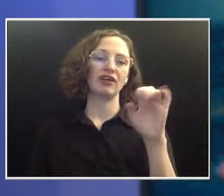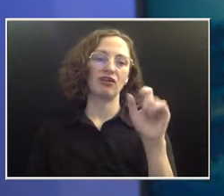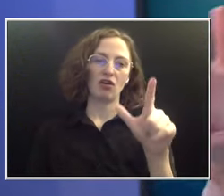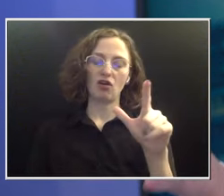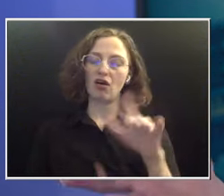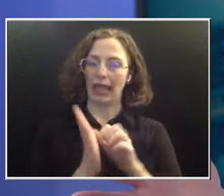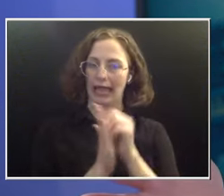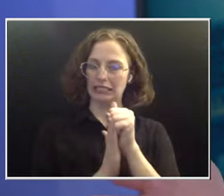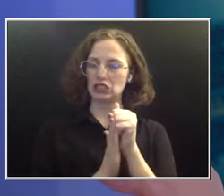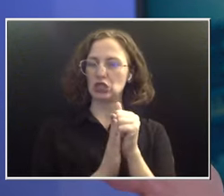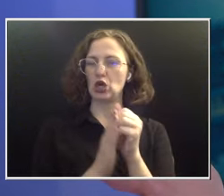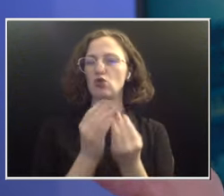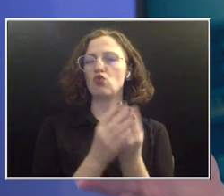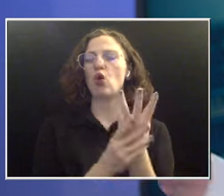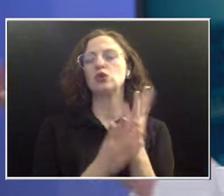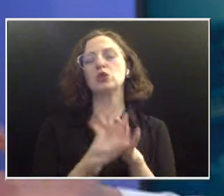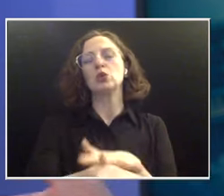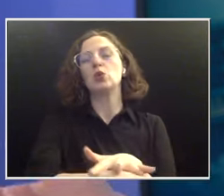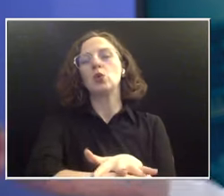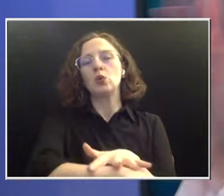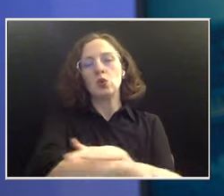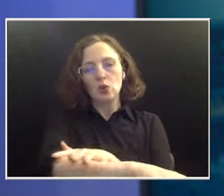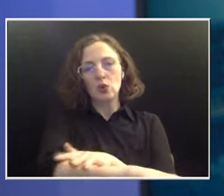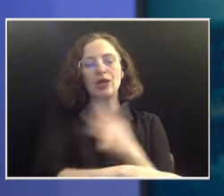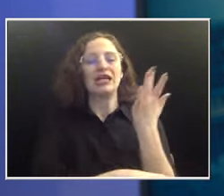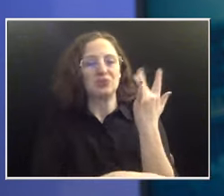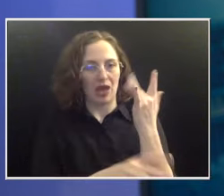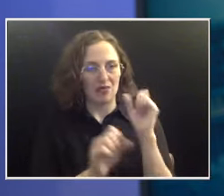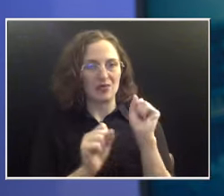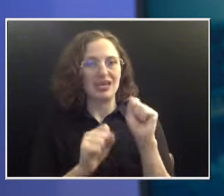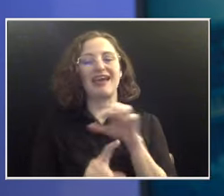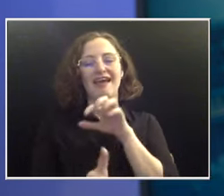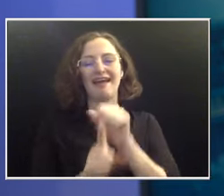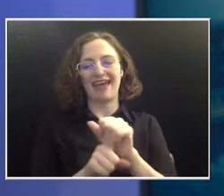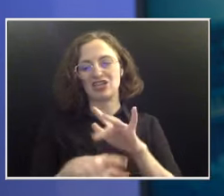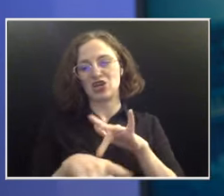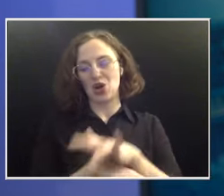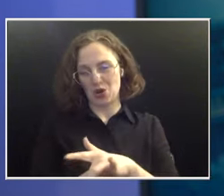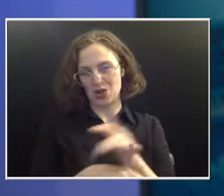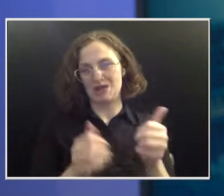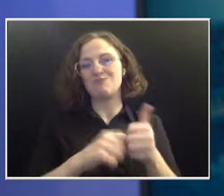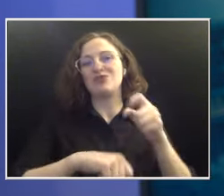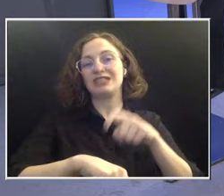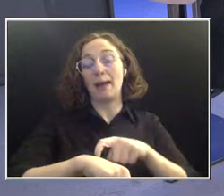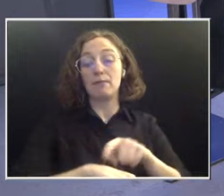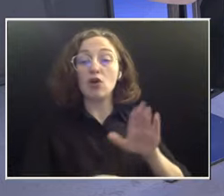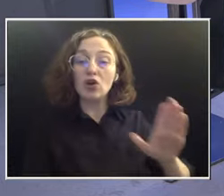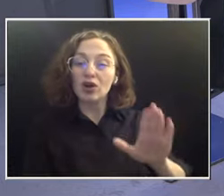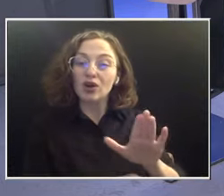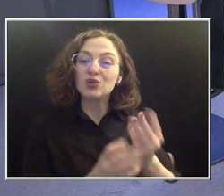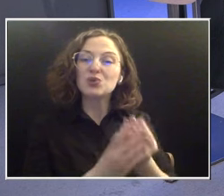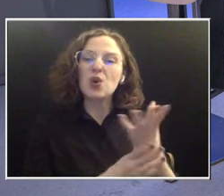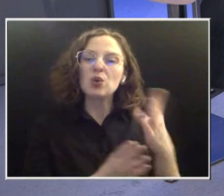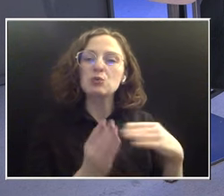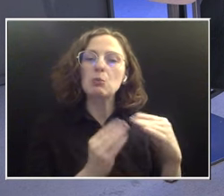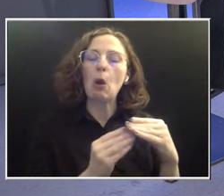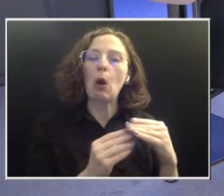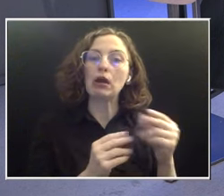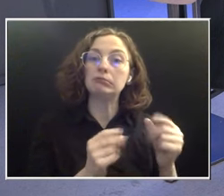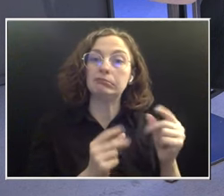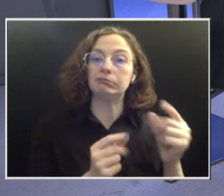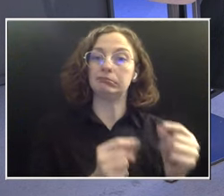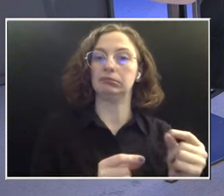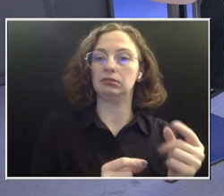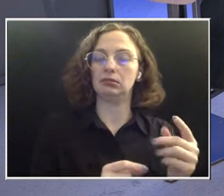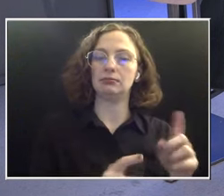cancer was obviously growing a little more quickly, but because she was getting close follow-up, we still were able to catch it early. So cervical cancer is pretty slow growing normally?